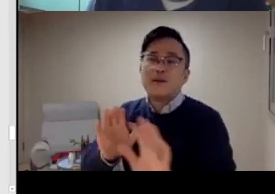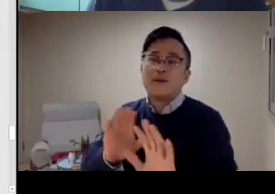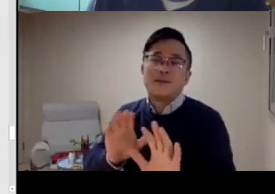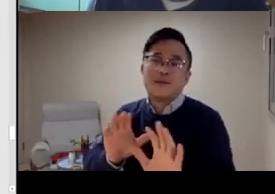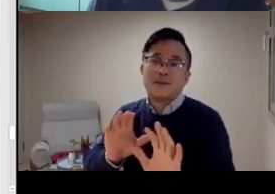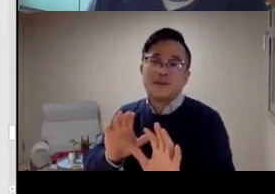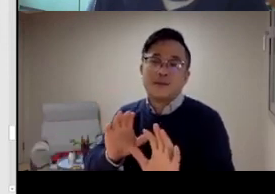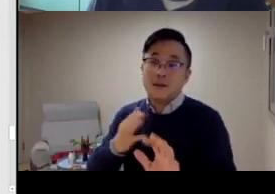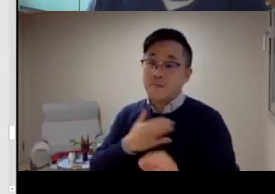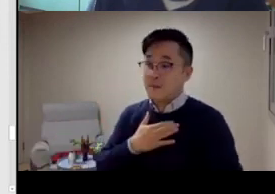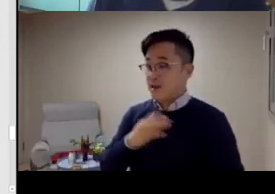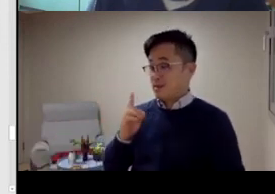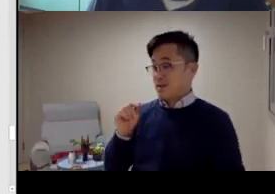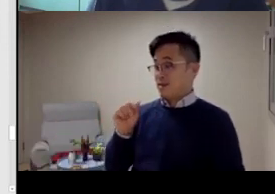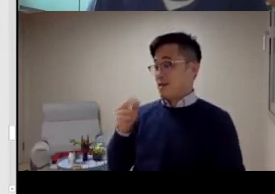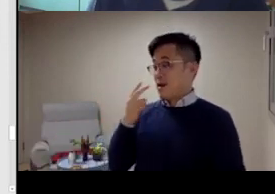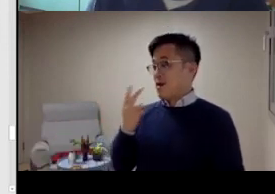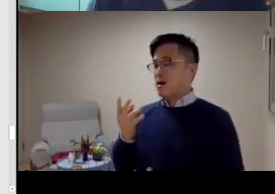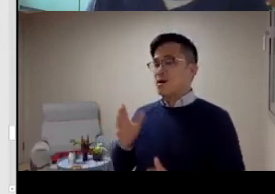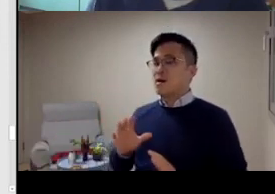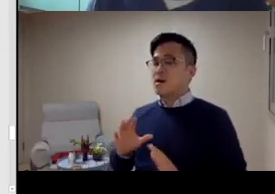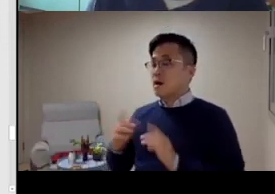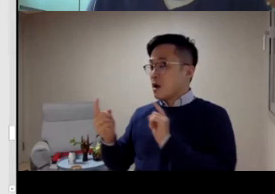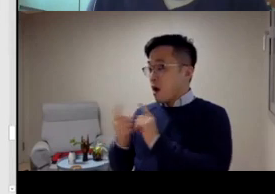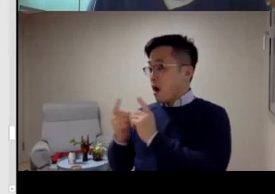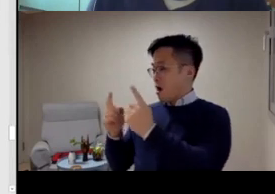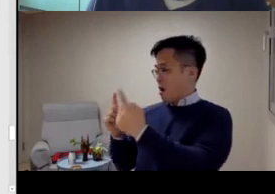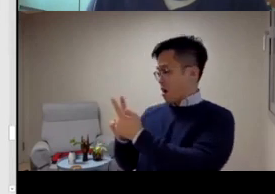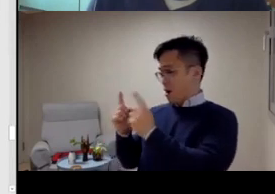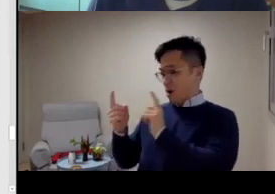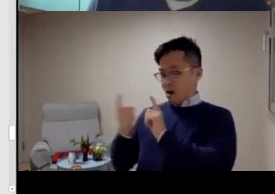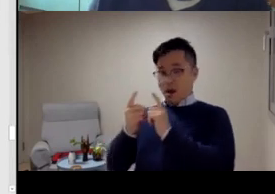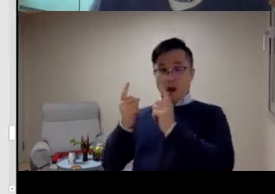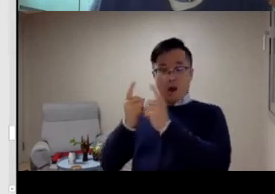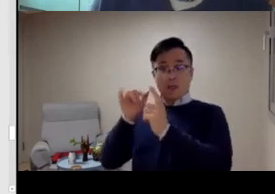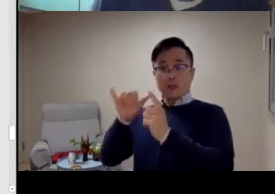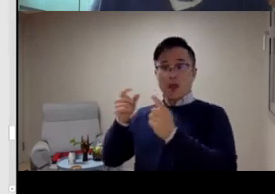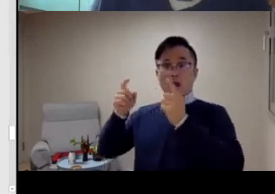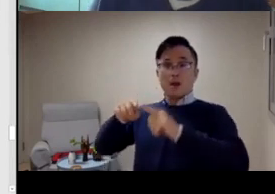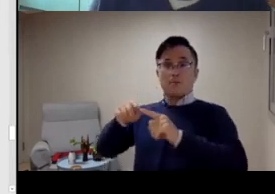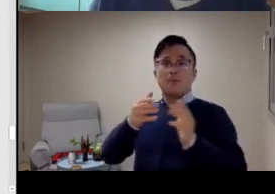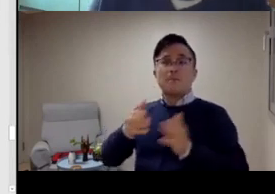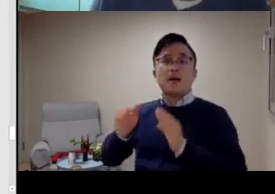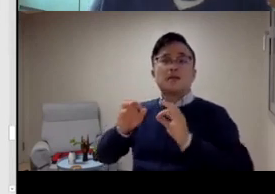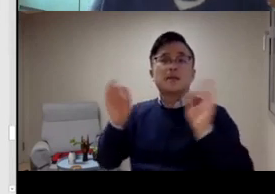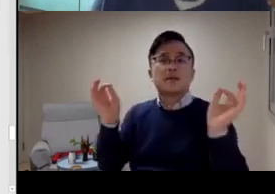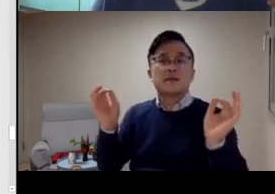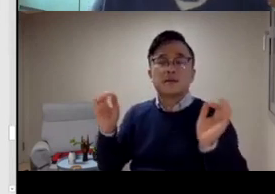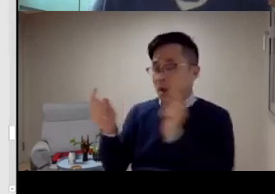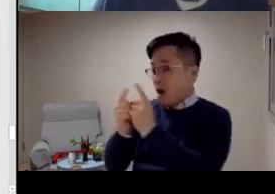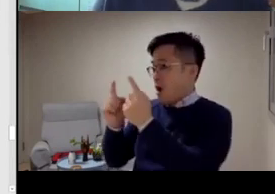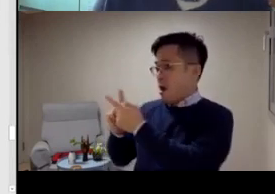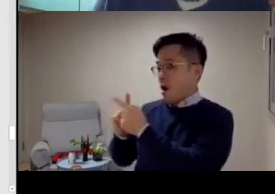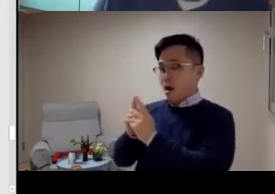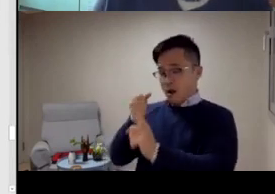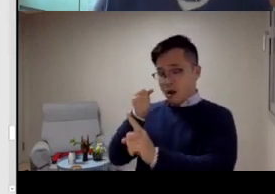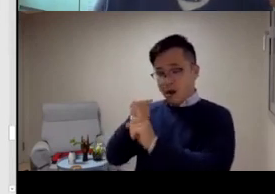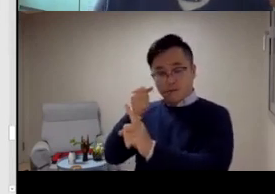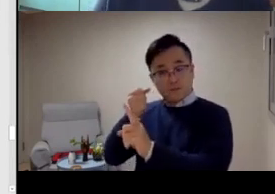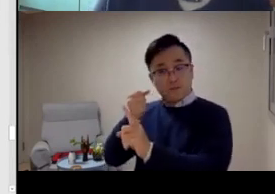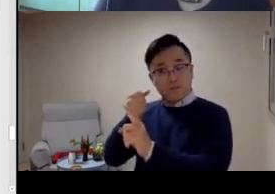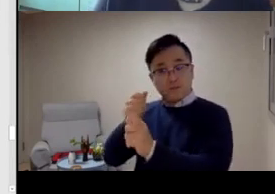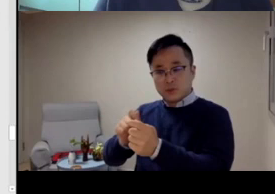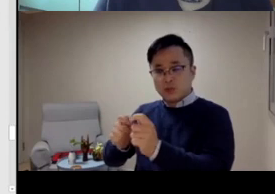it's not a story that has been written. It's a story that came from a